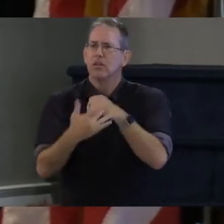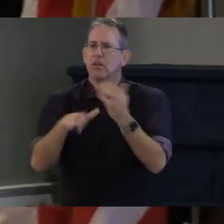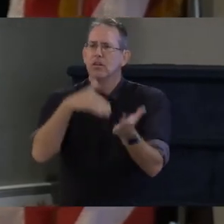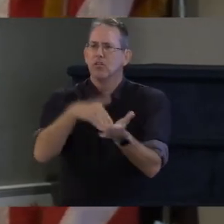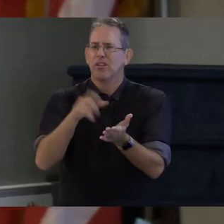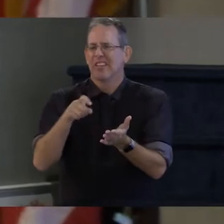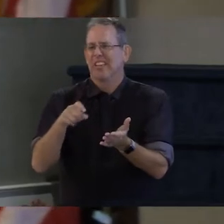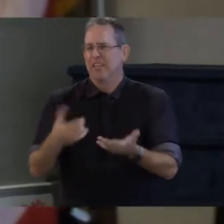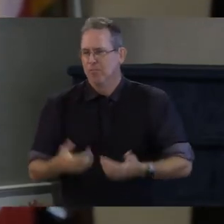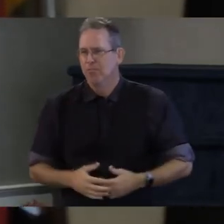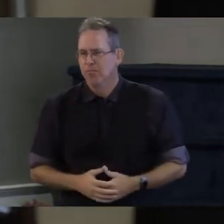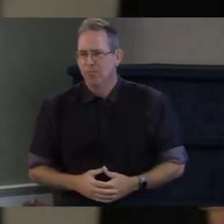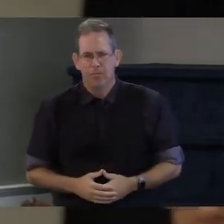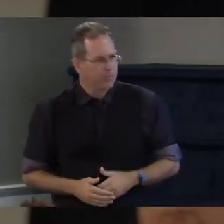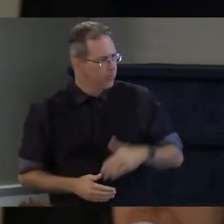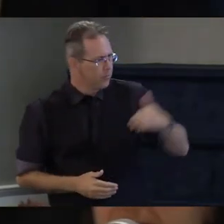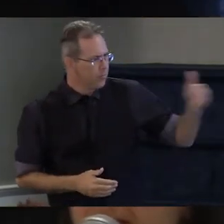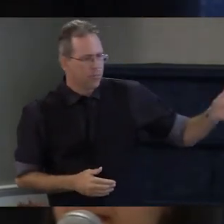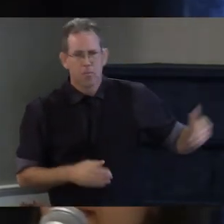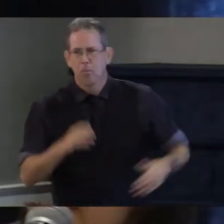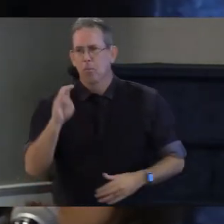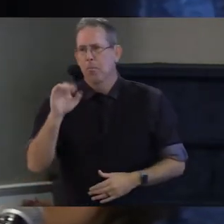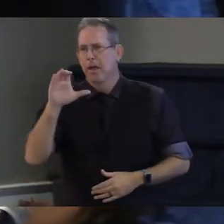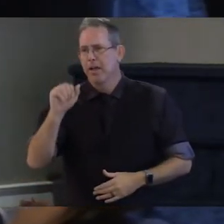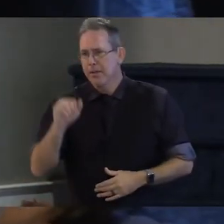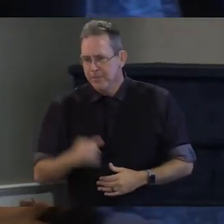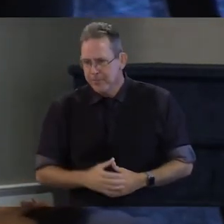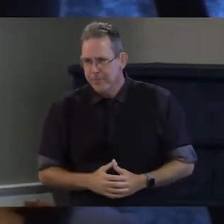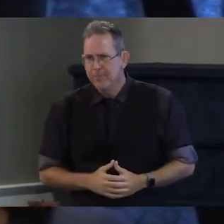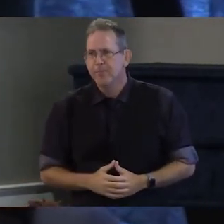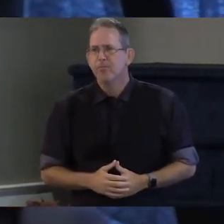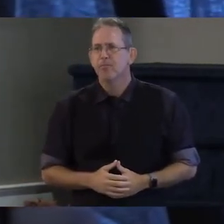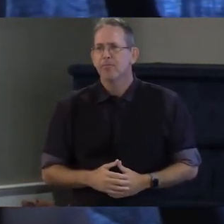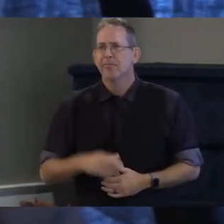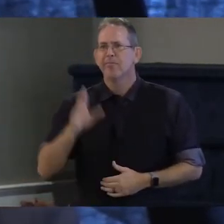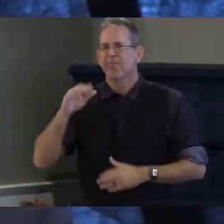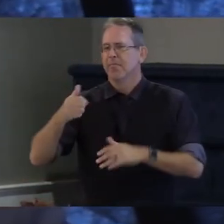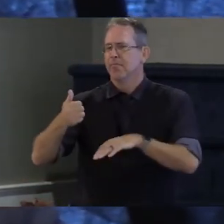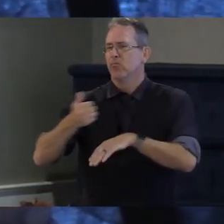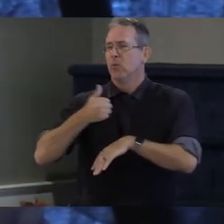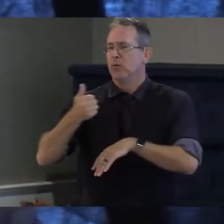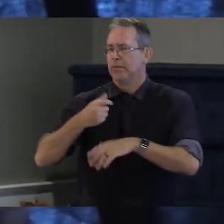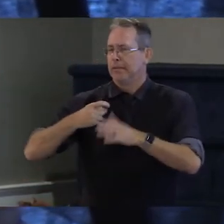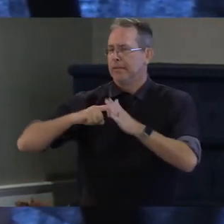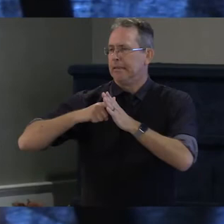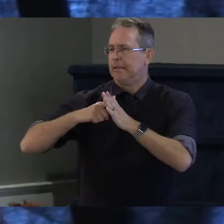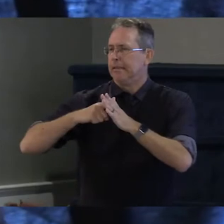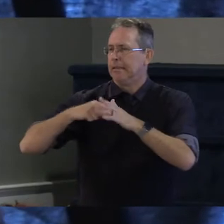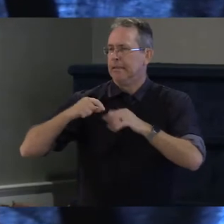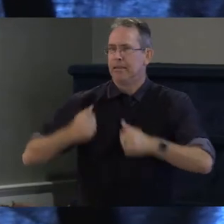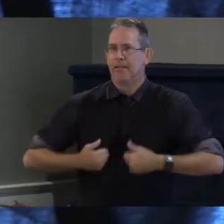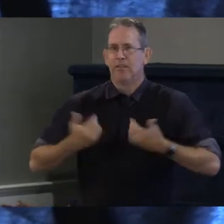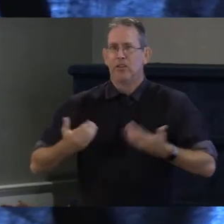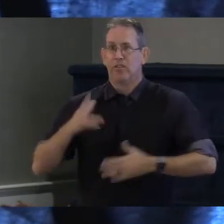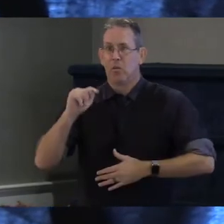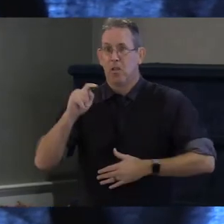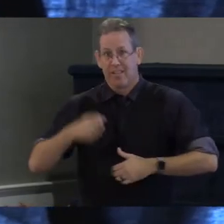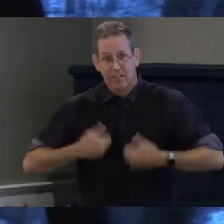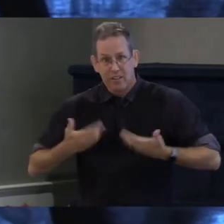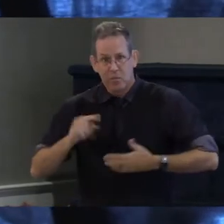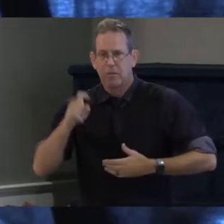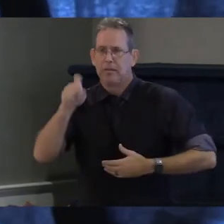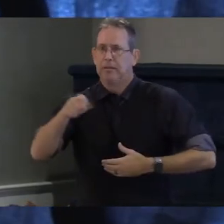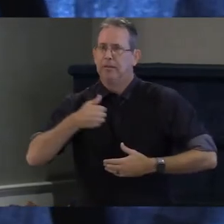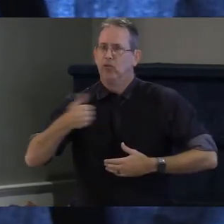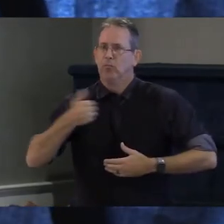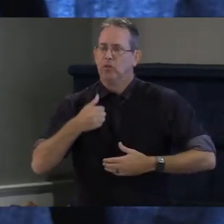so transportation really is the key key to quality of life here in Vermont um for for